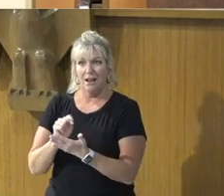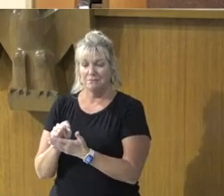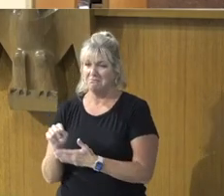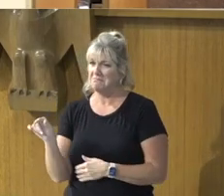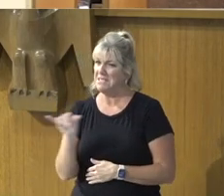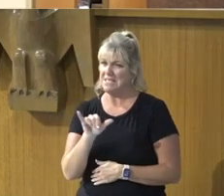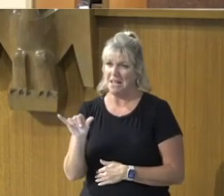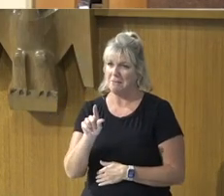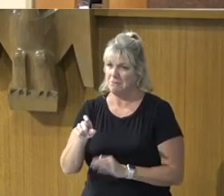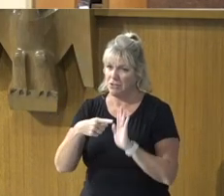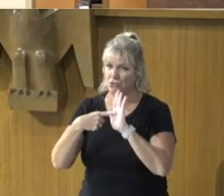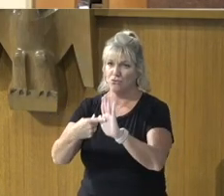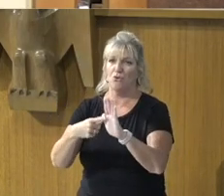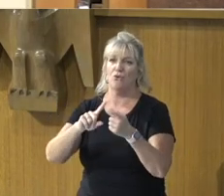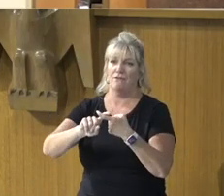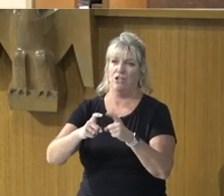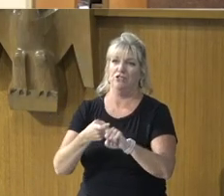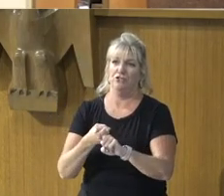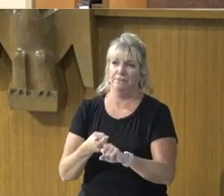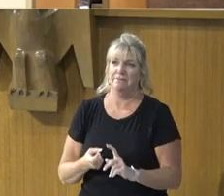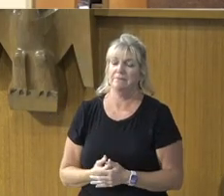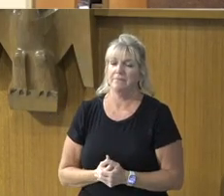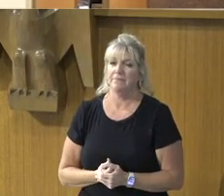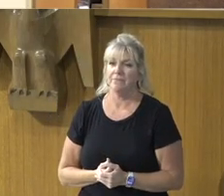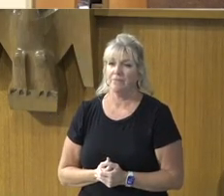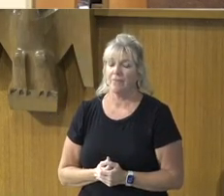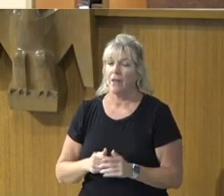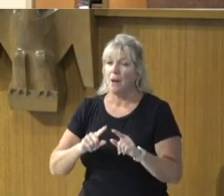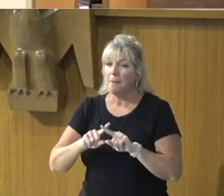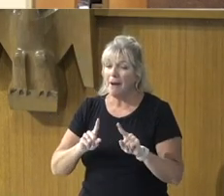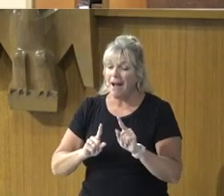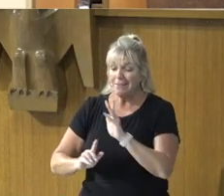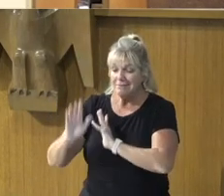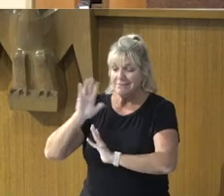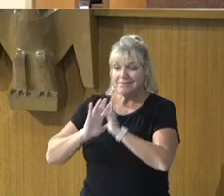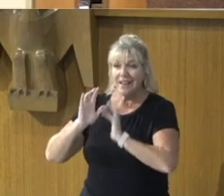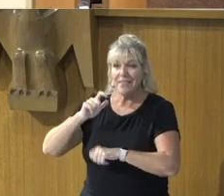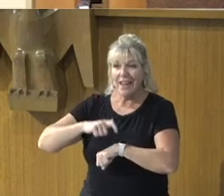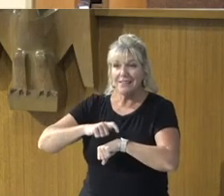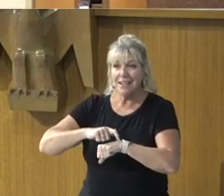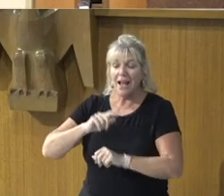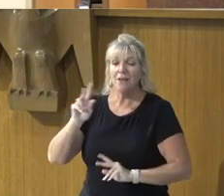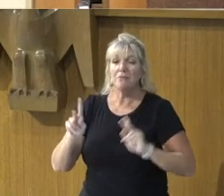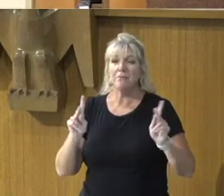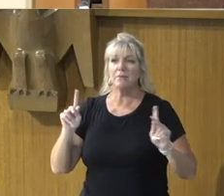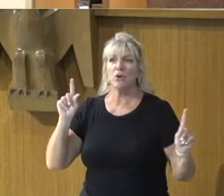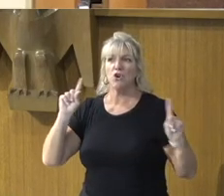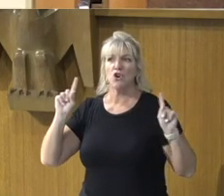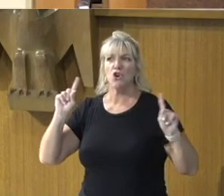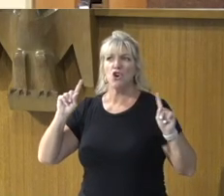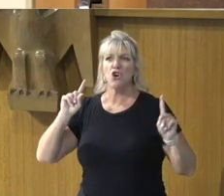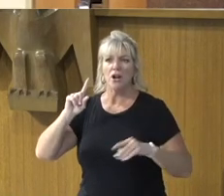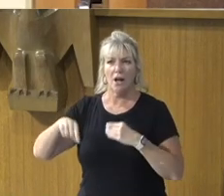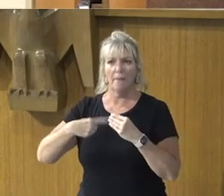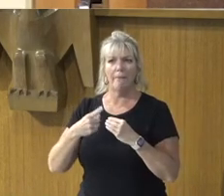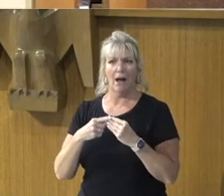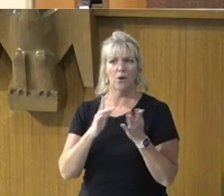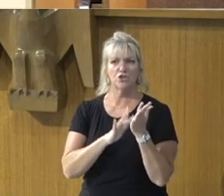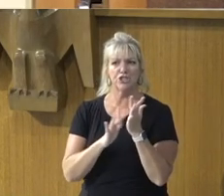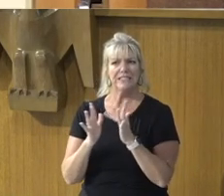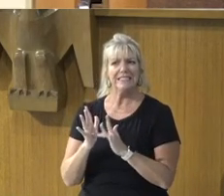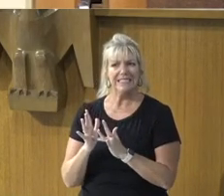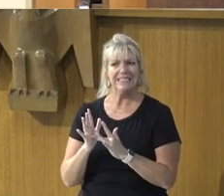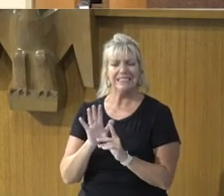But, People everywhere, People Had heard about Jesus, Uncommon concern, And his close, And tender care,